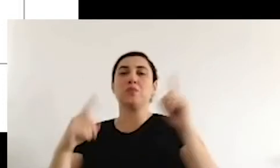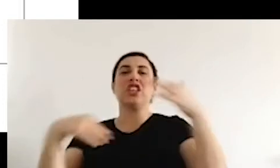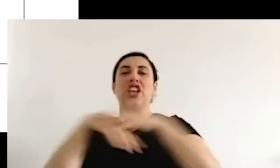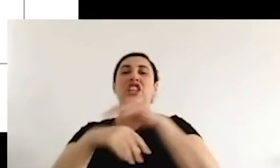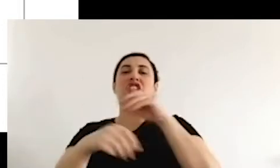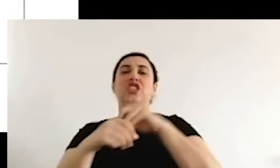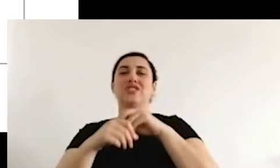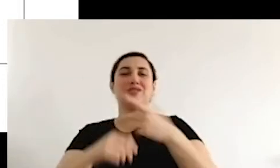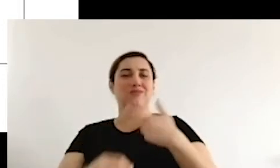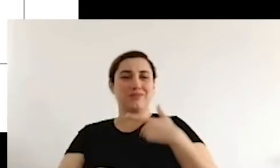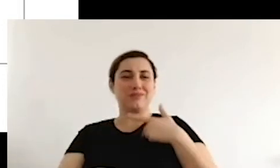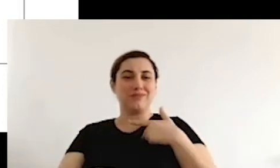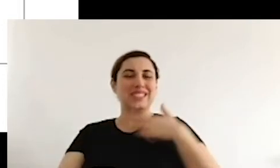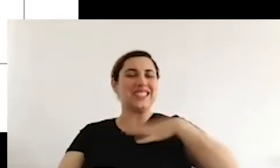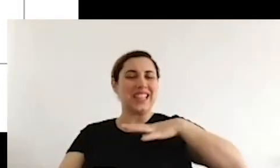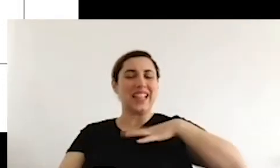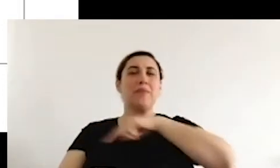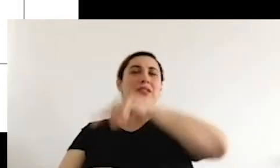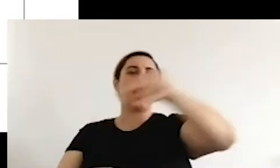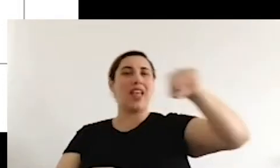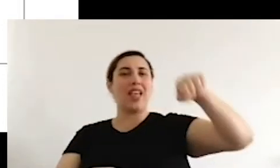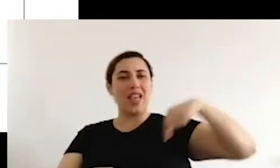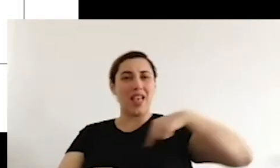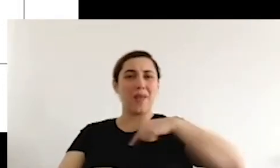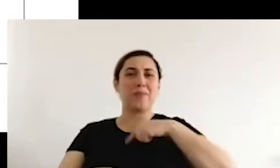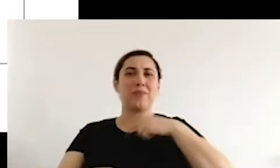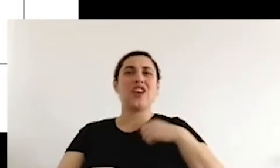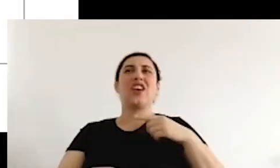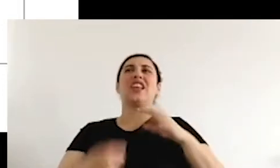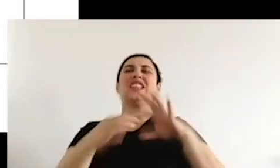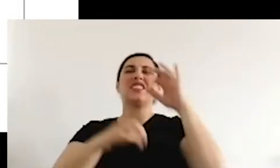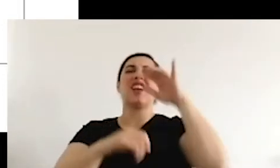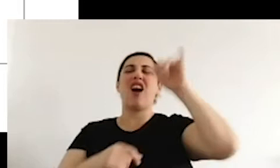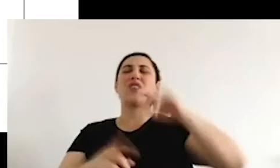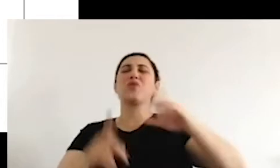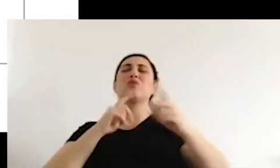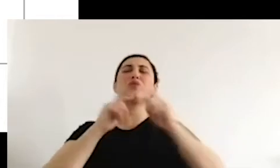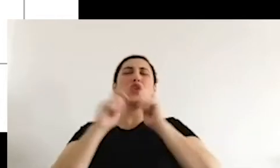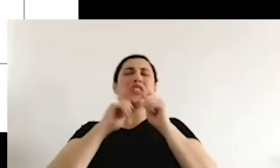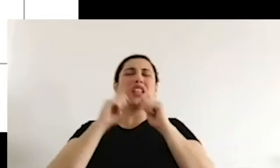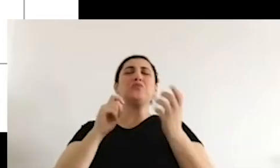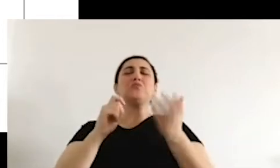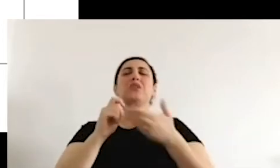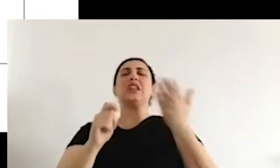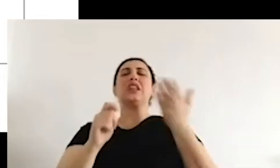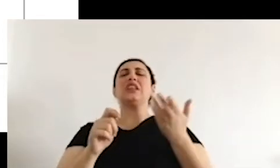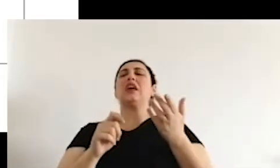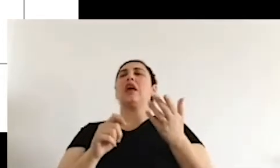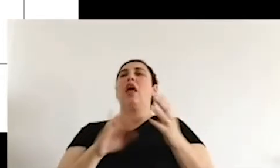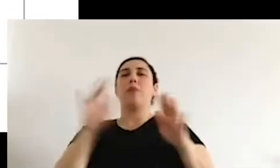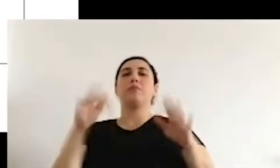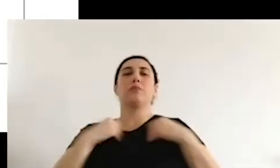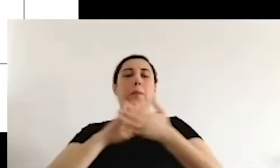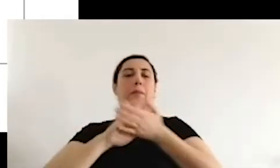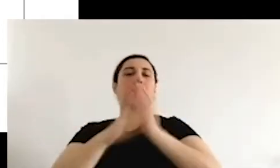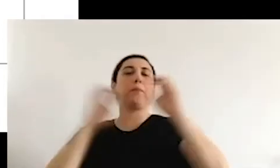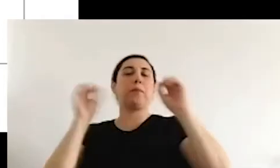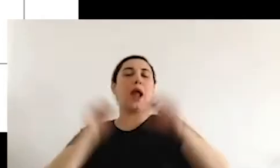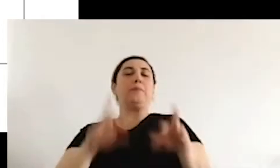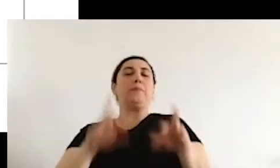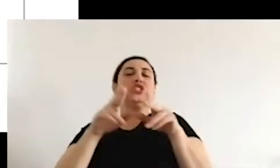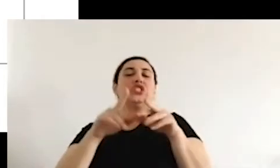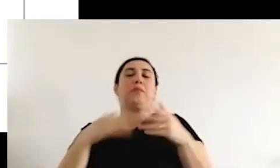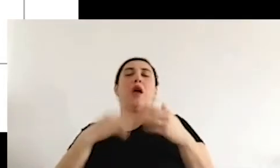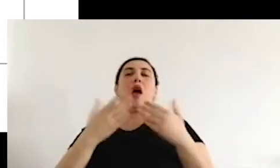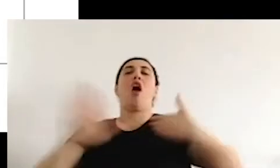find yourself out overnight that we can, through a